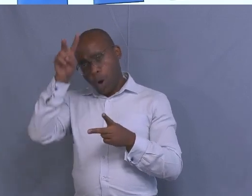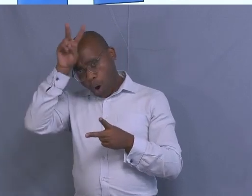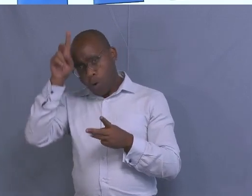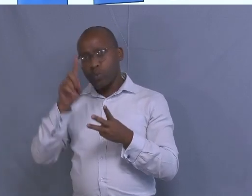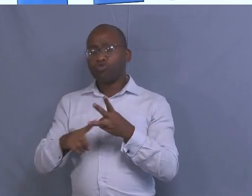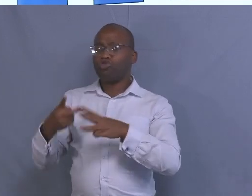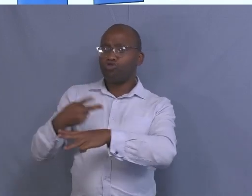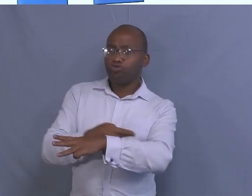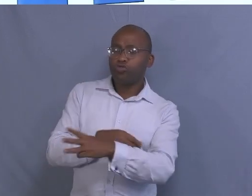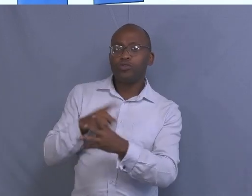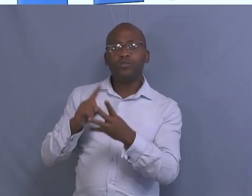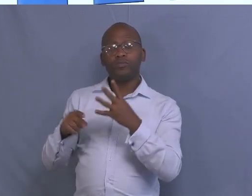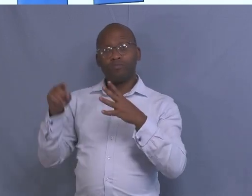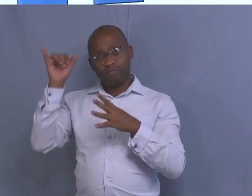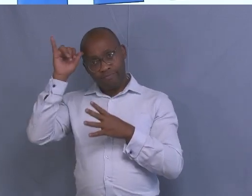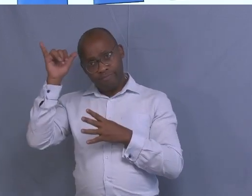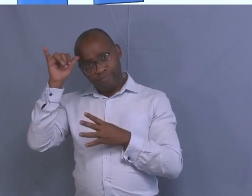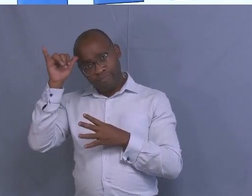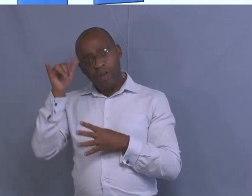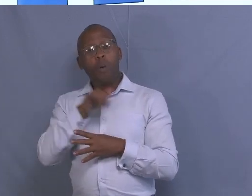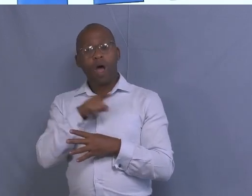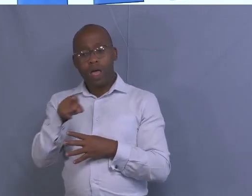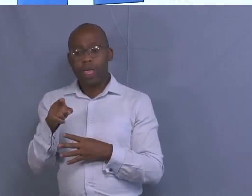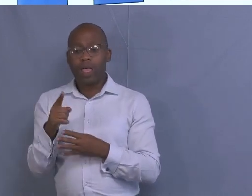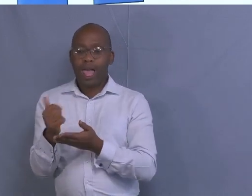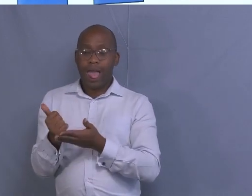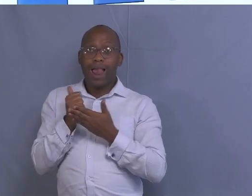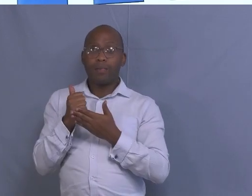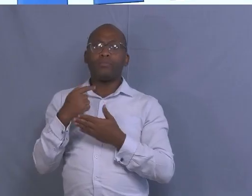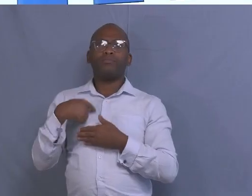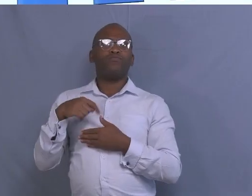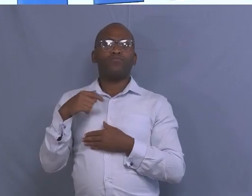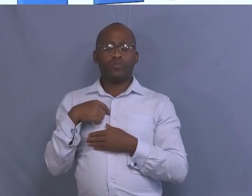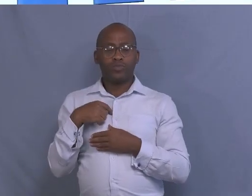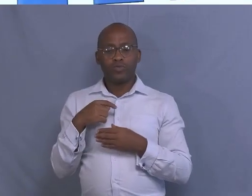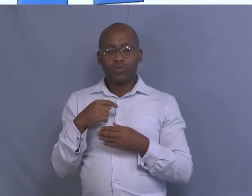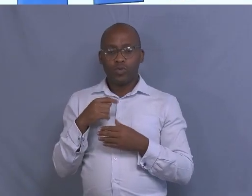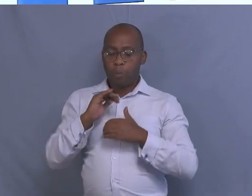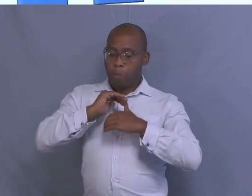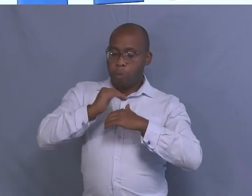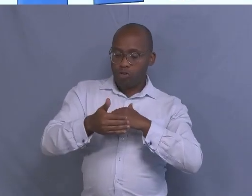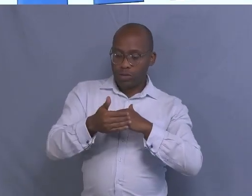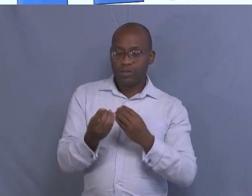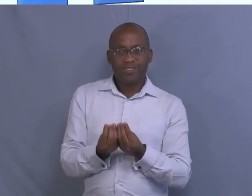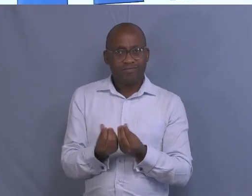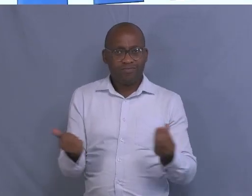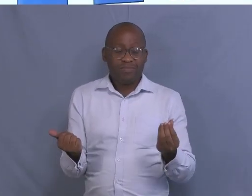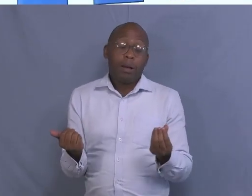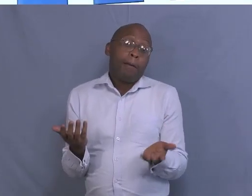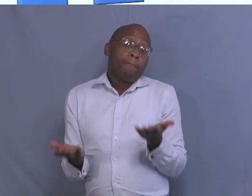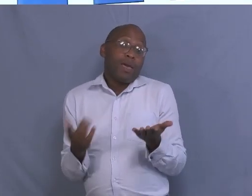one, it helps to conserve the soil from overgrazing. Overgrazing. Sometimes you can say it prevents